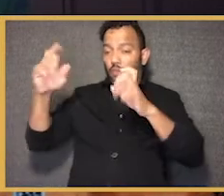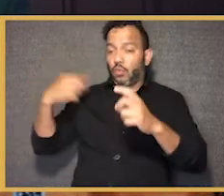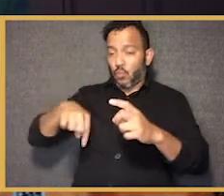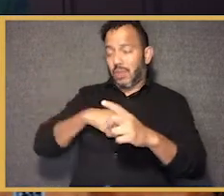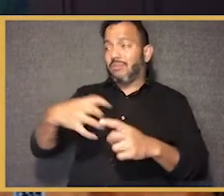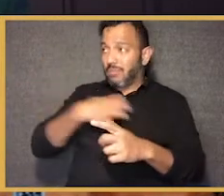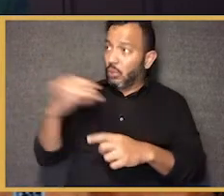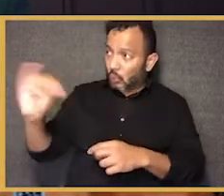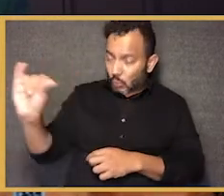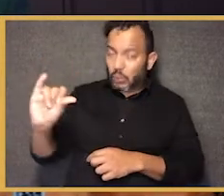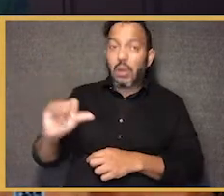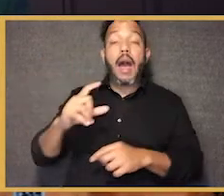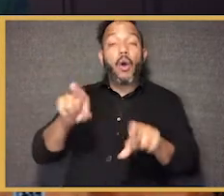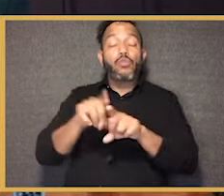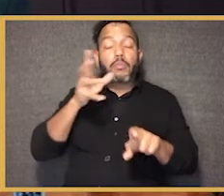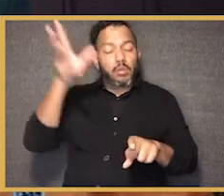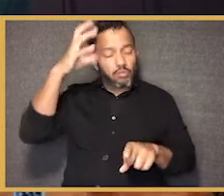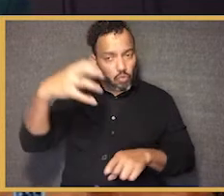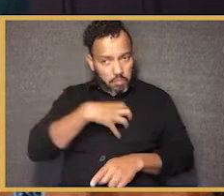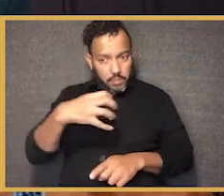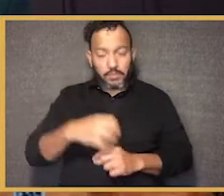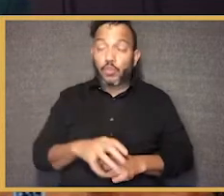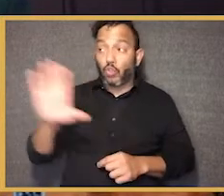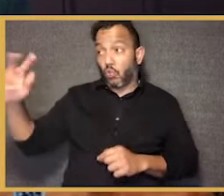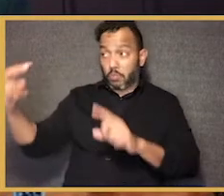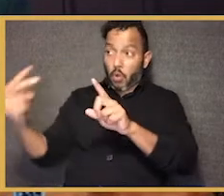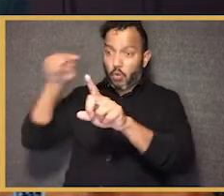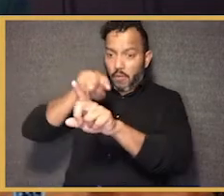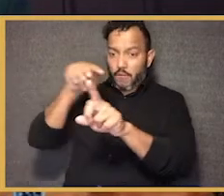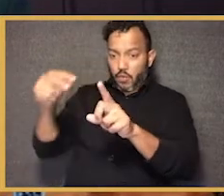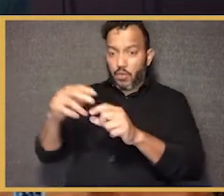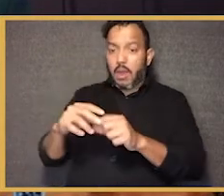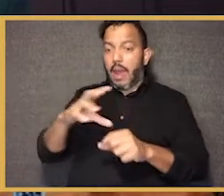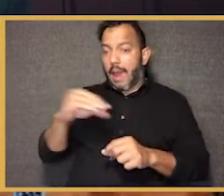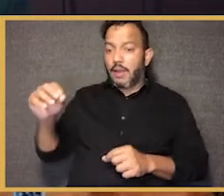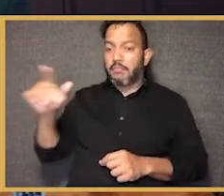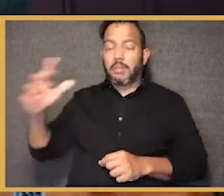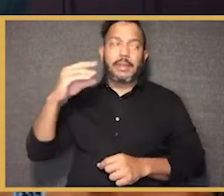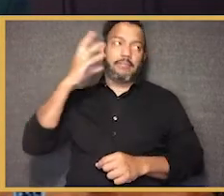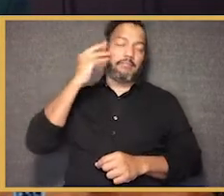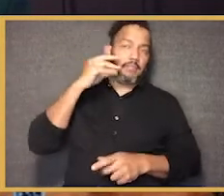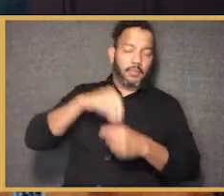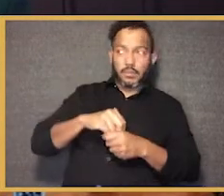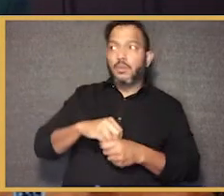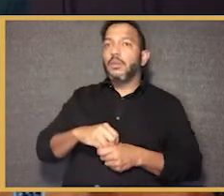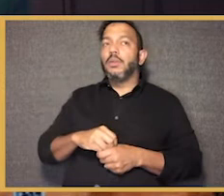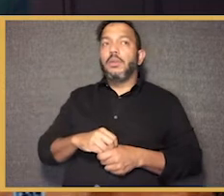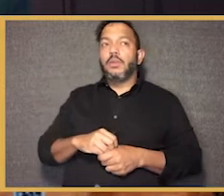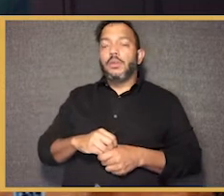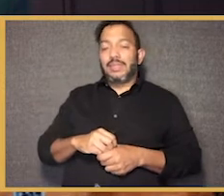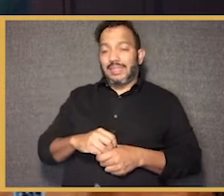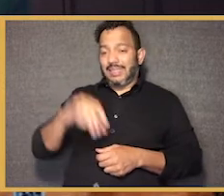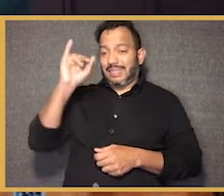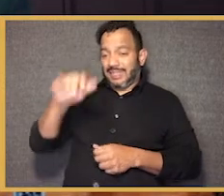education, including this one, and parents. From your perspective and with the benefit of hindsight,